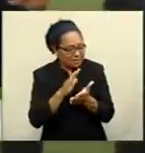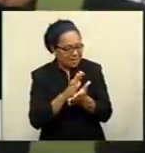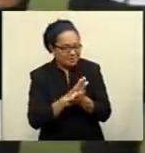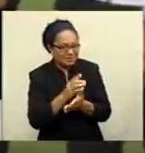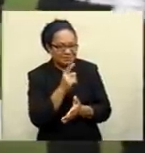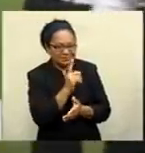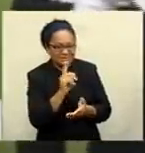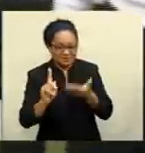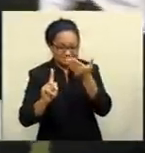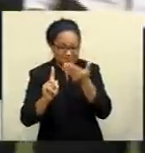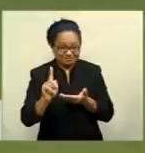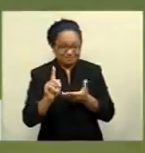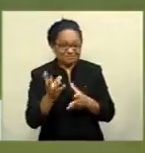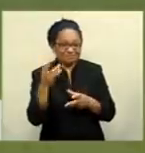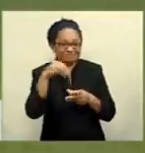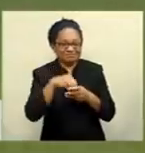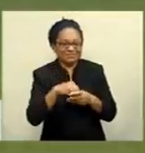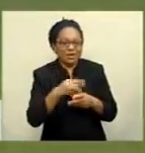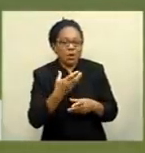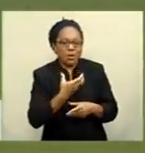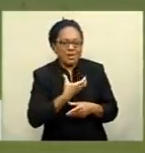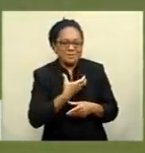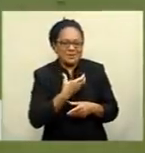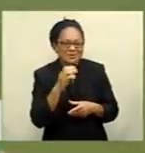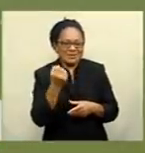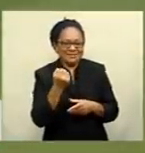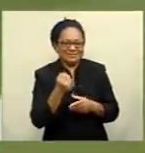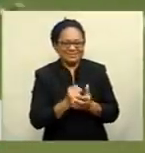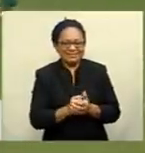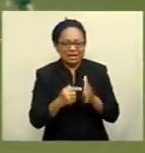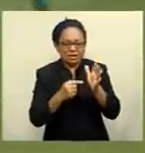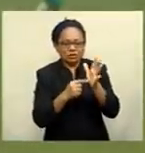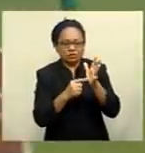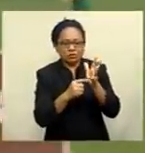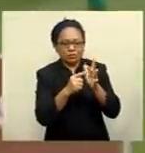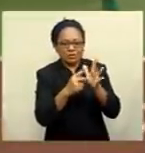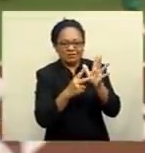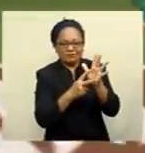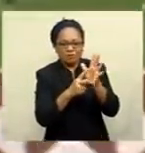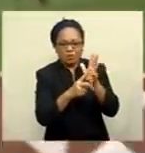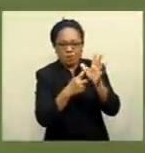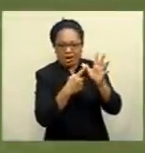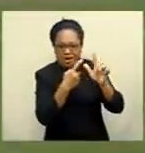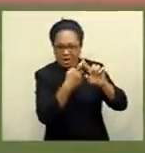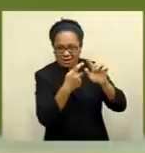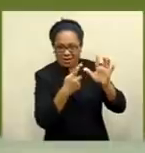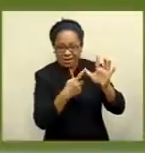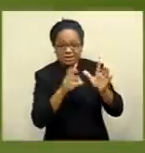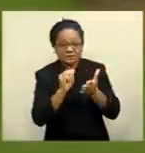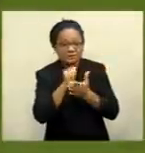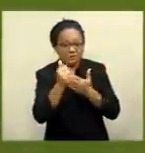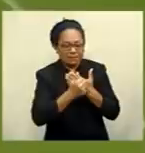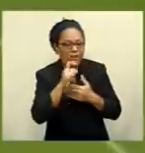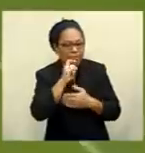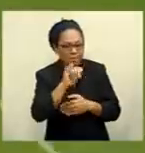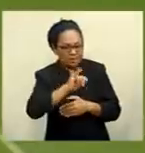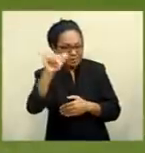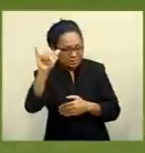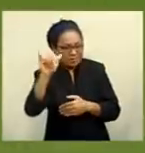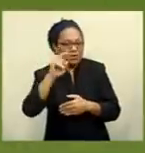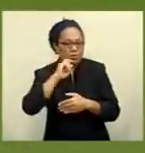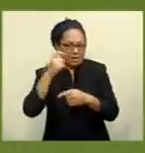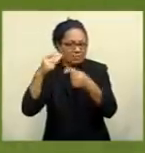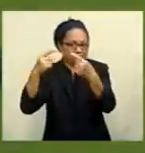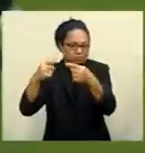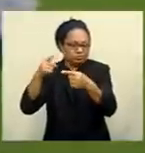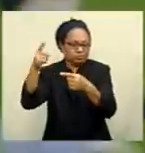give the city and the fans an Olympic champion like Tuibuaka. Tuibuaka is expected in Palma in September and will make his international debut